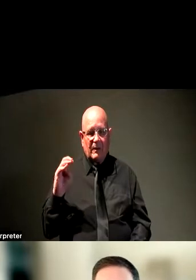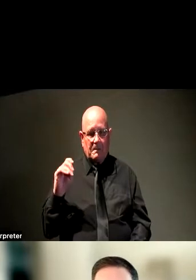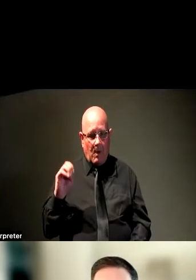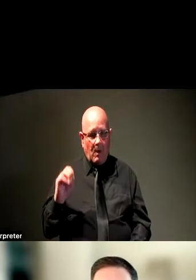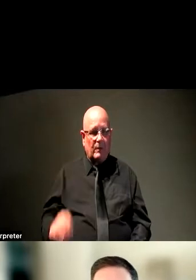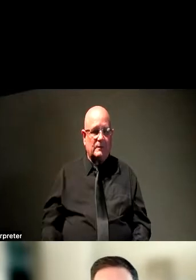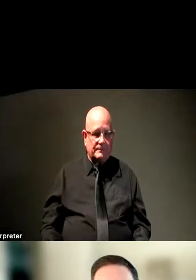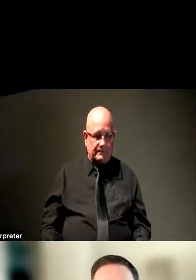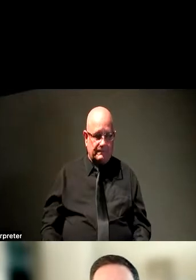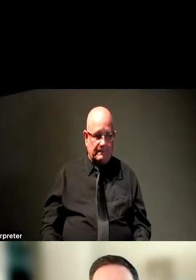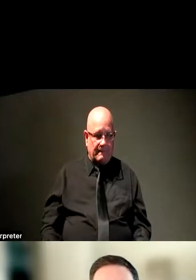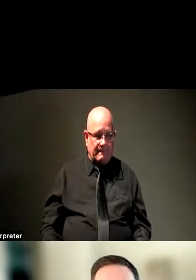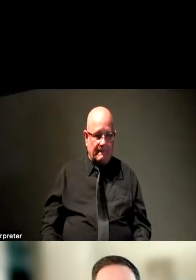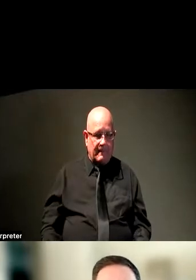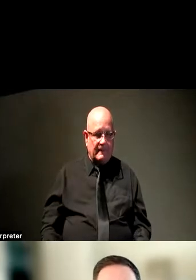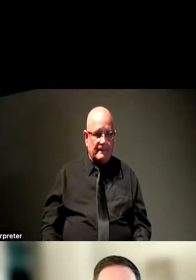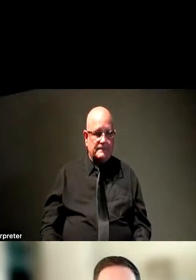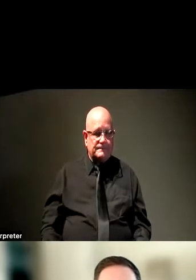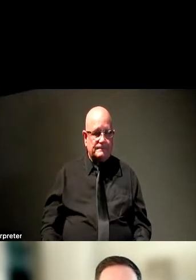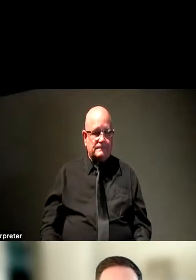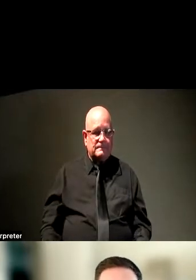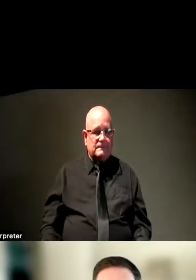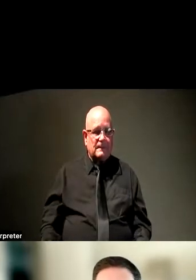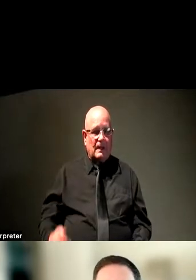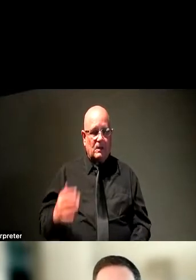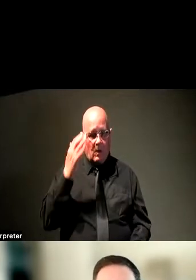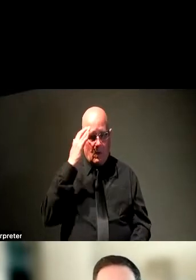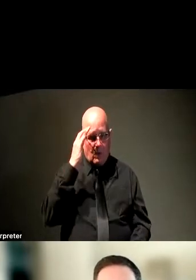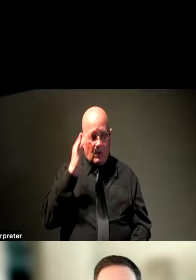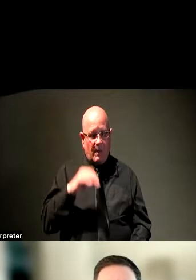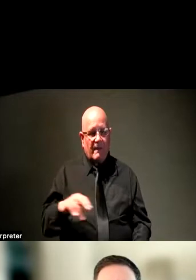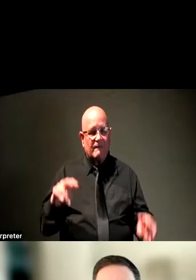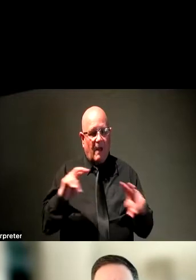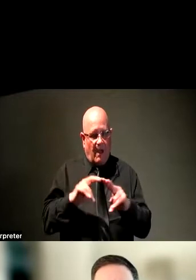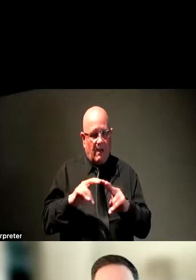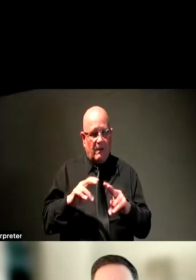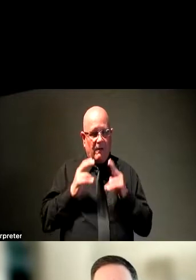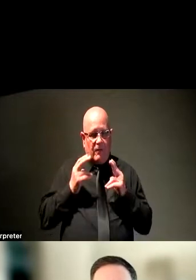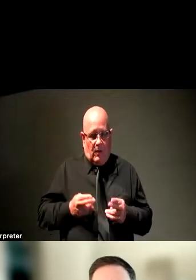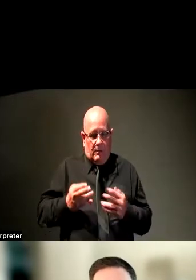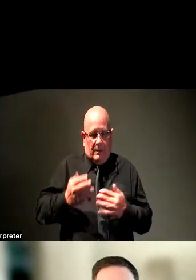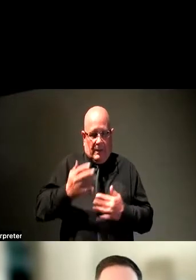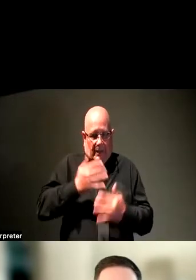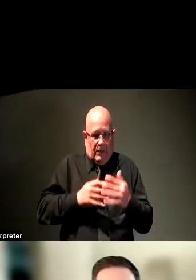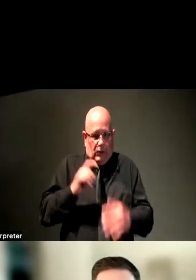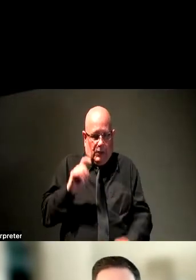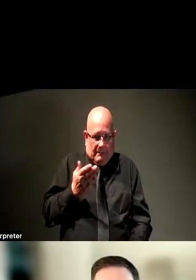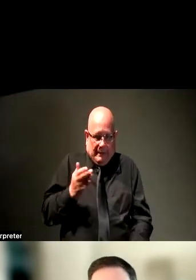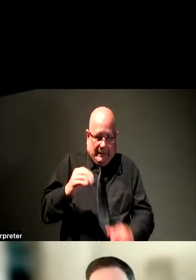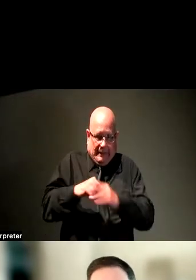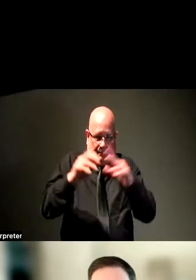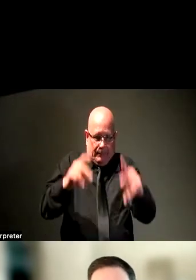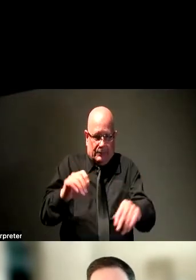the value of in-person interactions. And obviously, there are some settings where you do need to be in-person at the